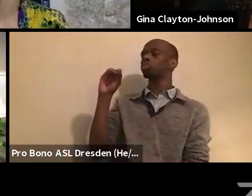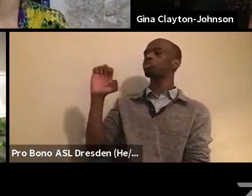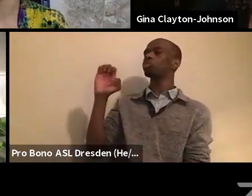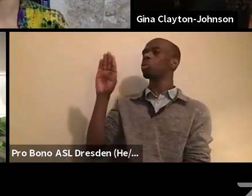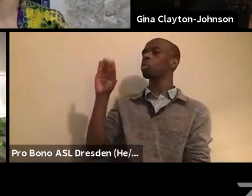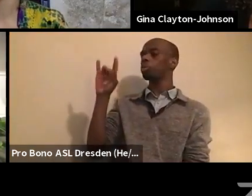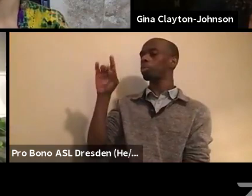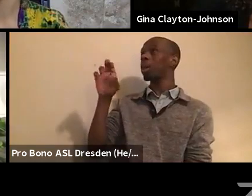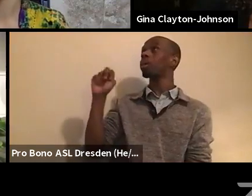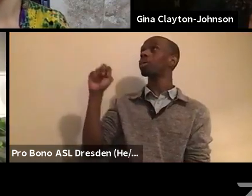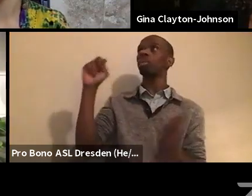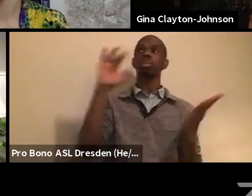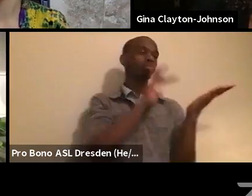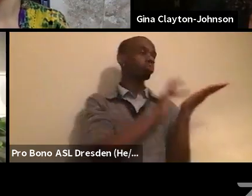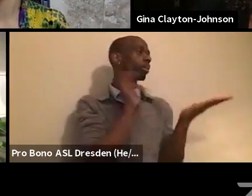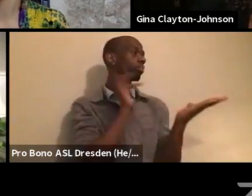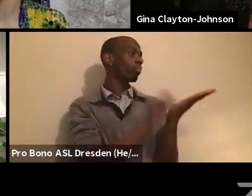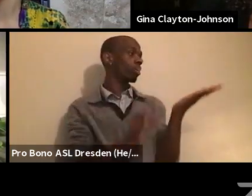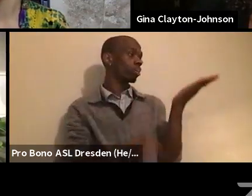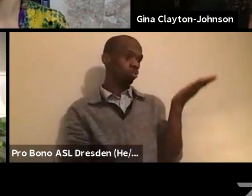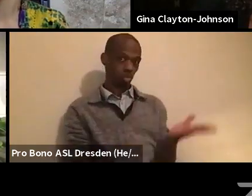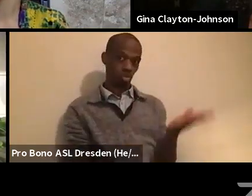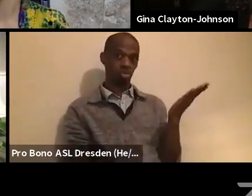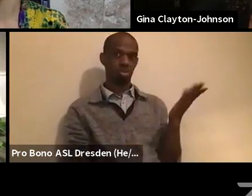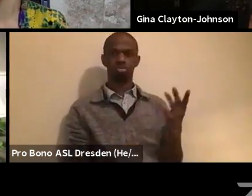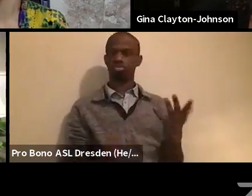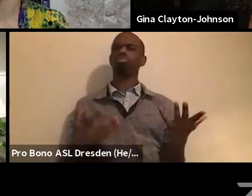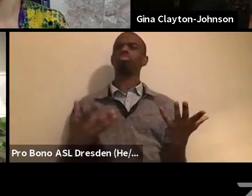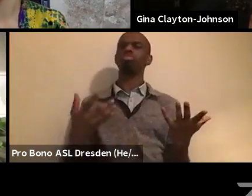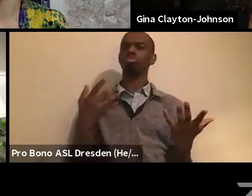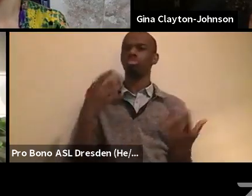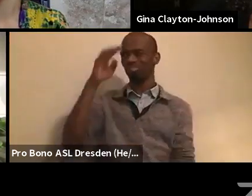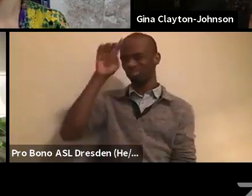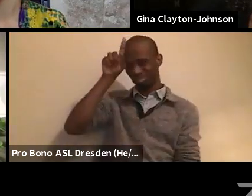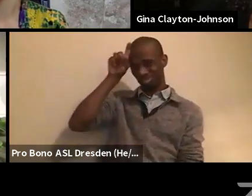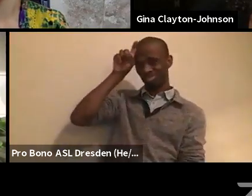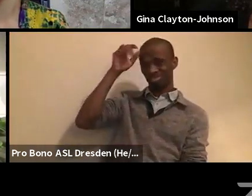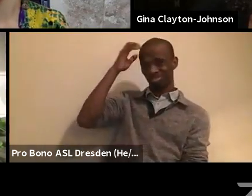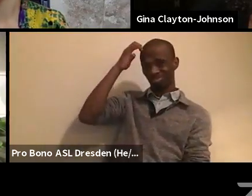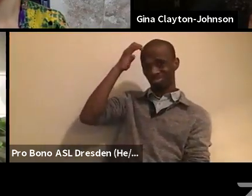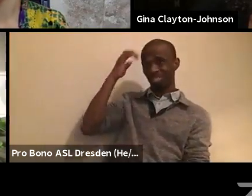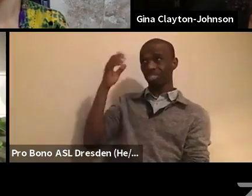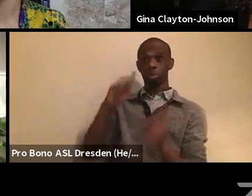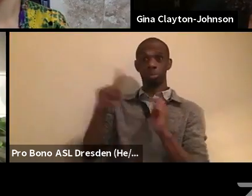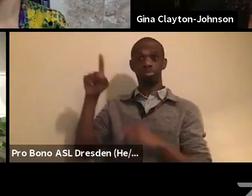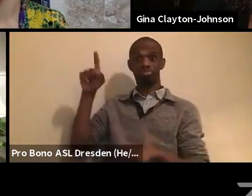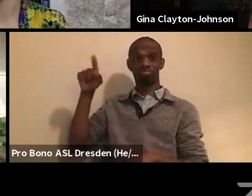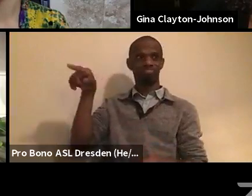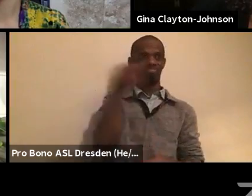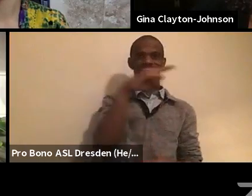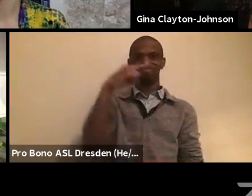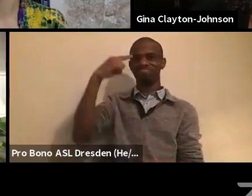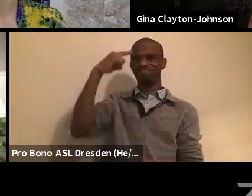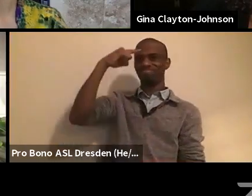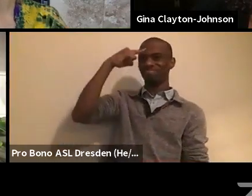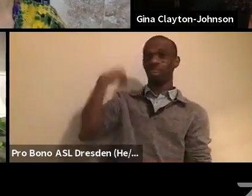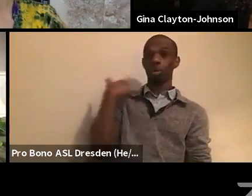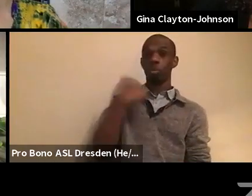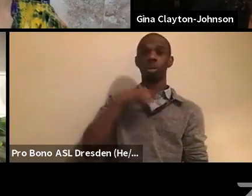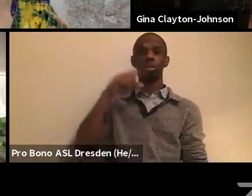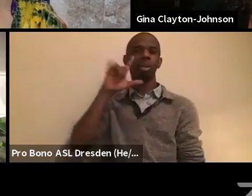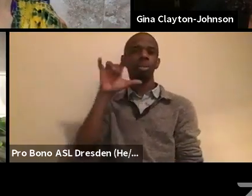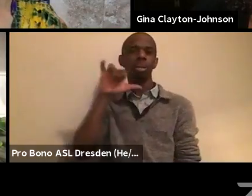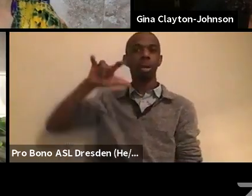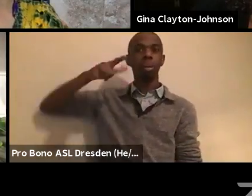these, um, puppets being strung along by elected officials is so